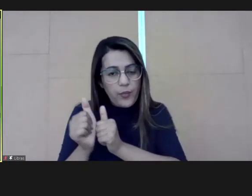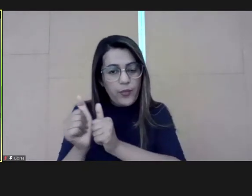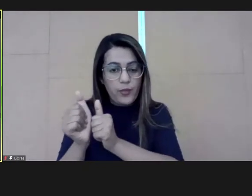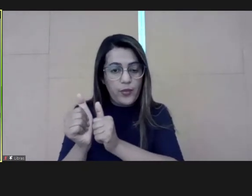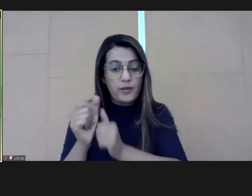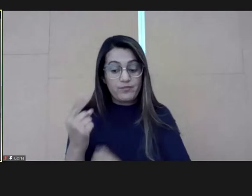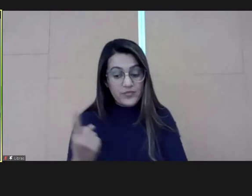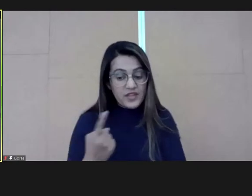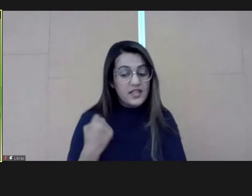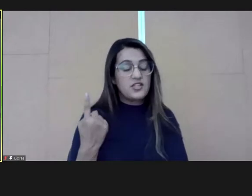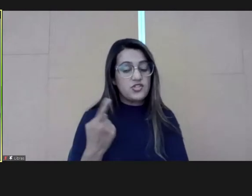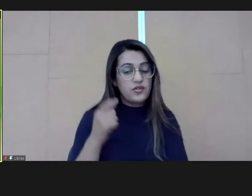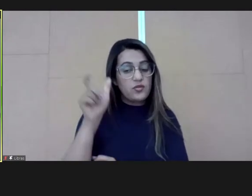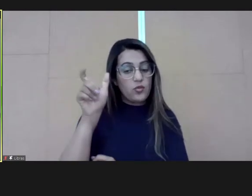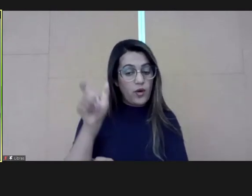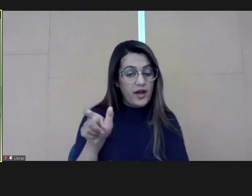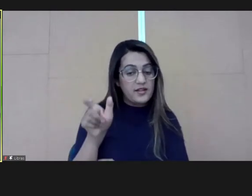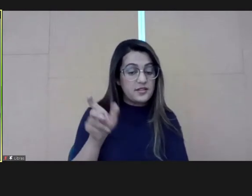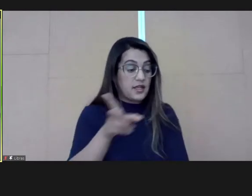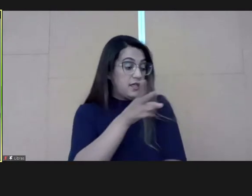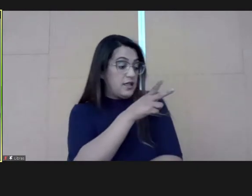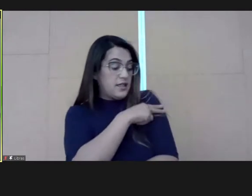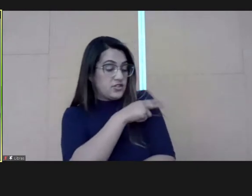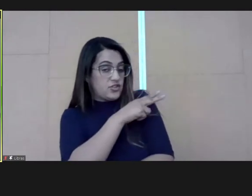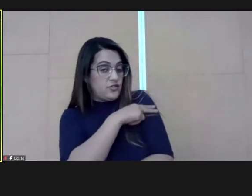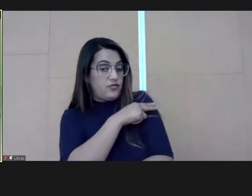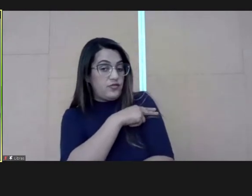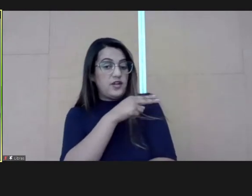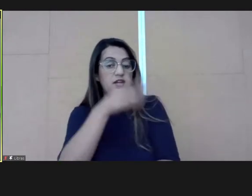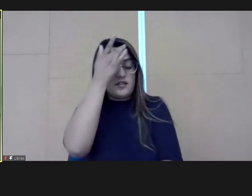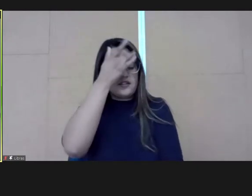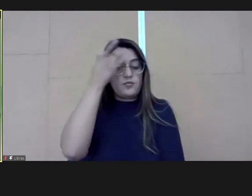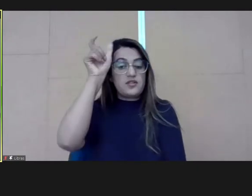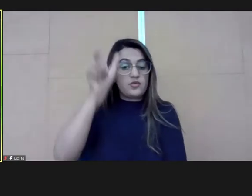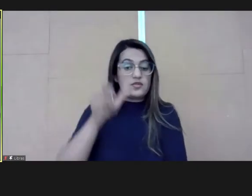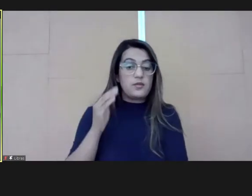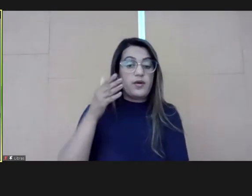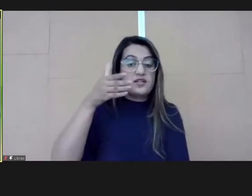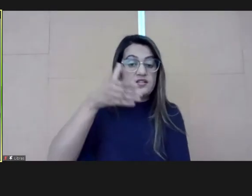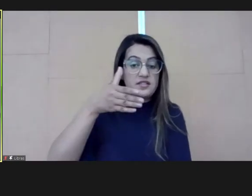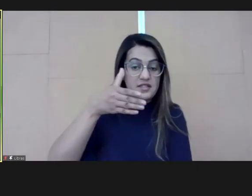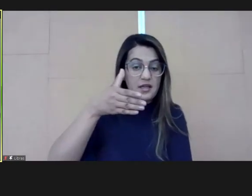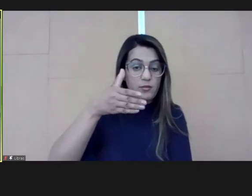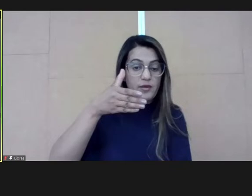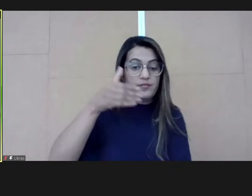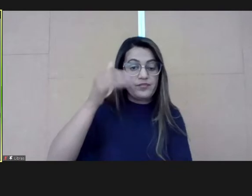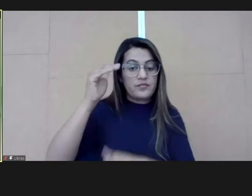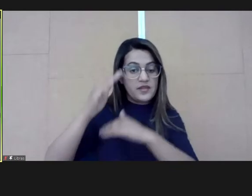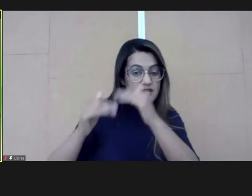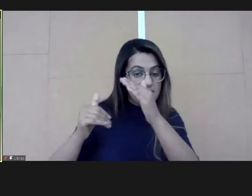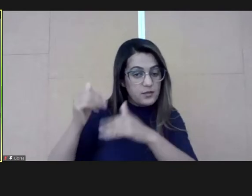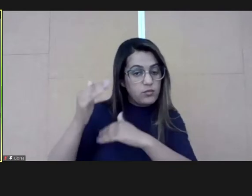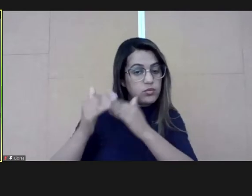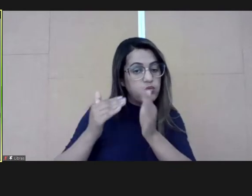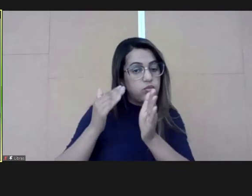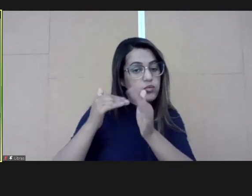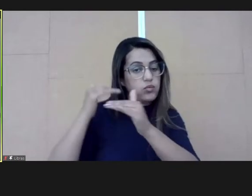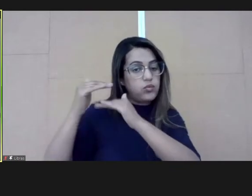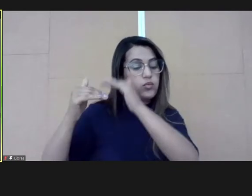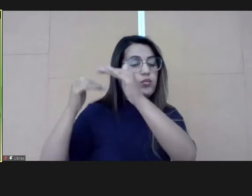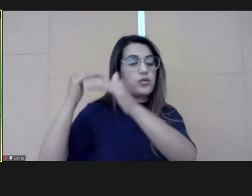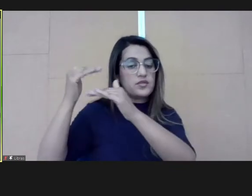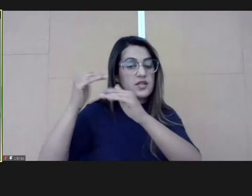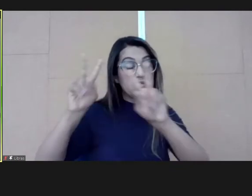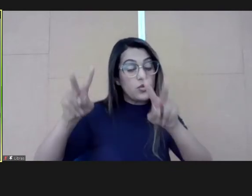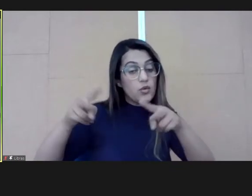And also, the chief of the people process, so these all gave